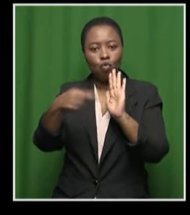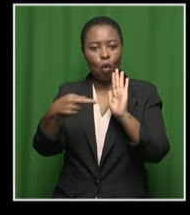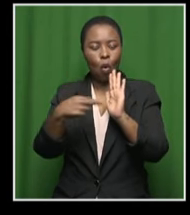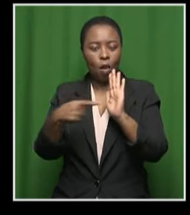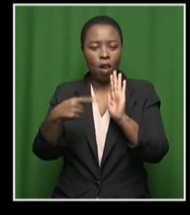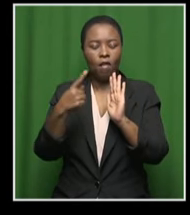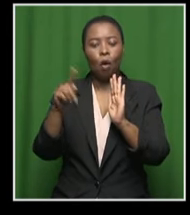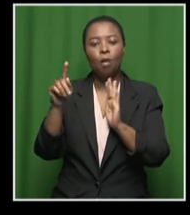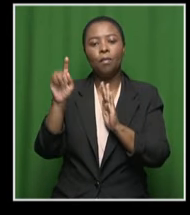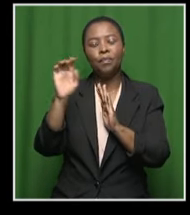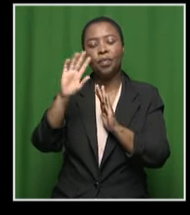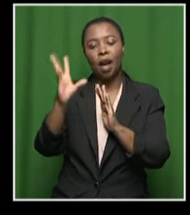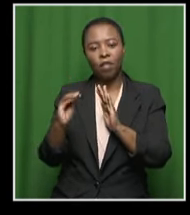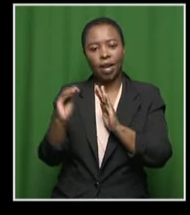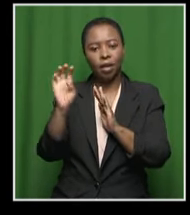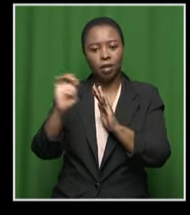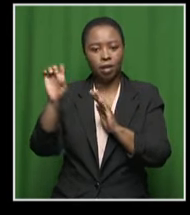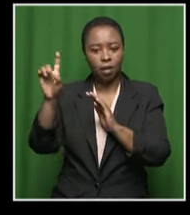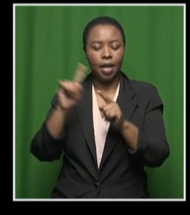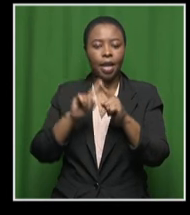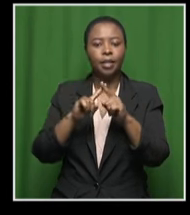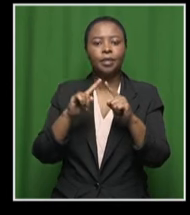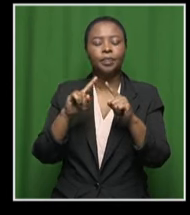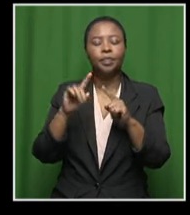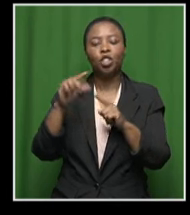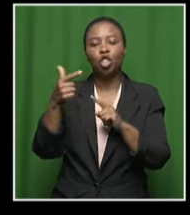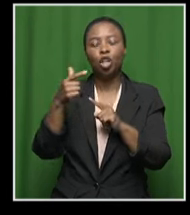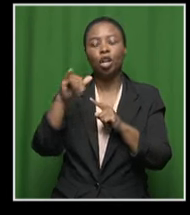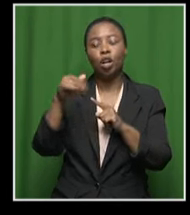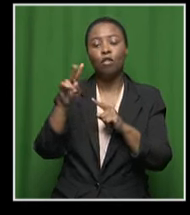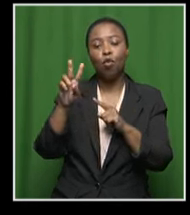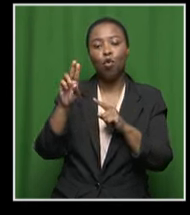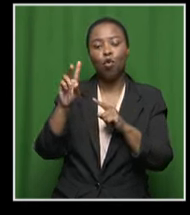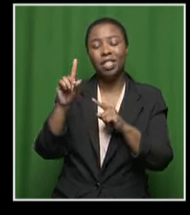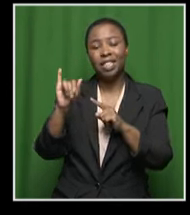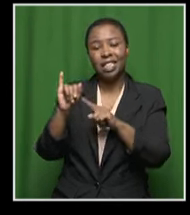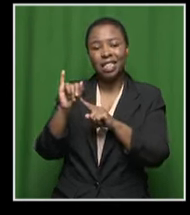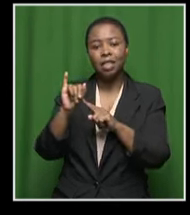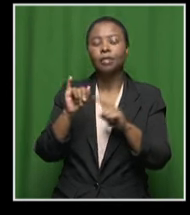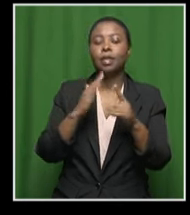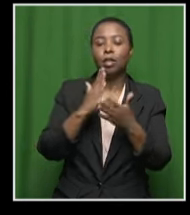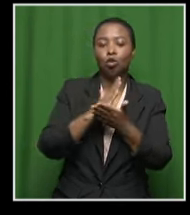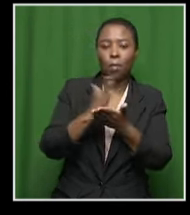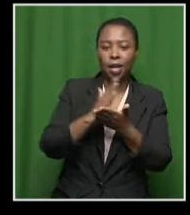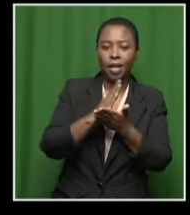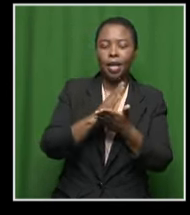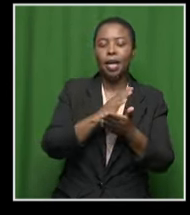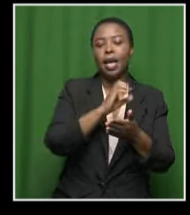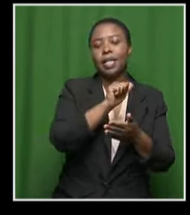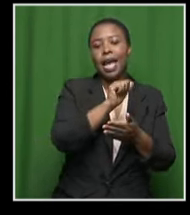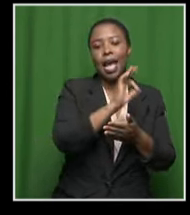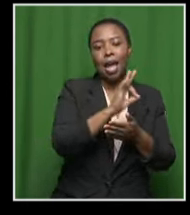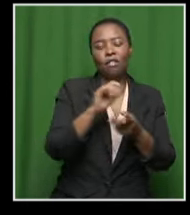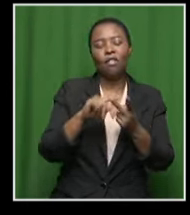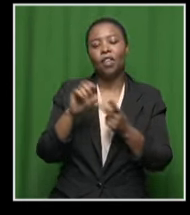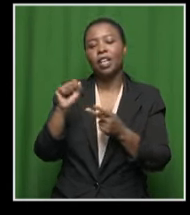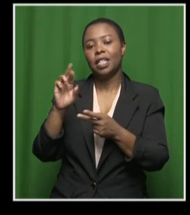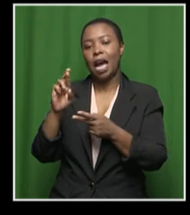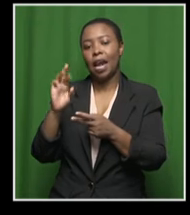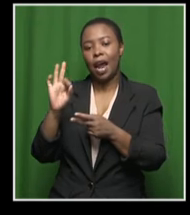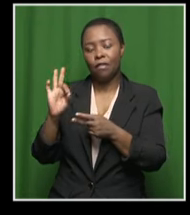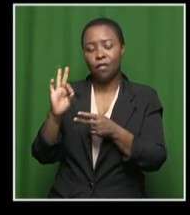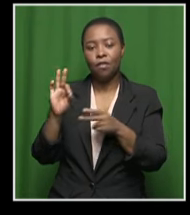IGAD under the Chairship of Djibouti in mediating between the SAF and the RSF. The President